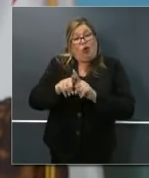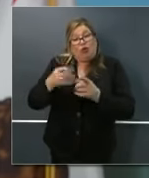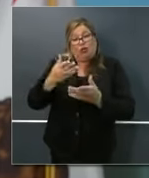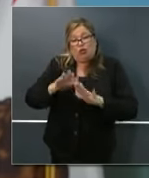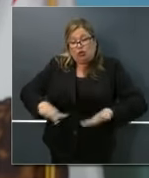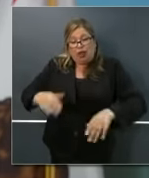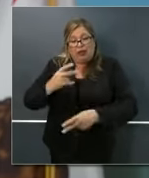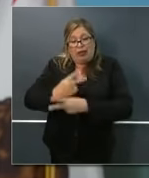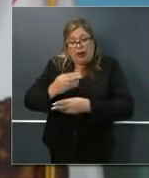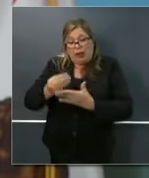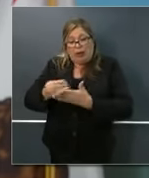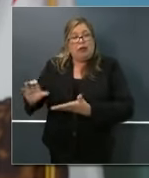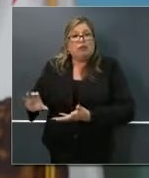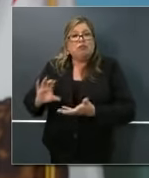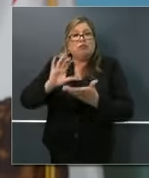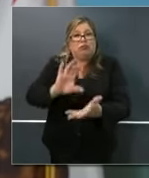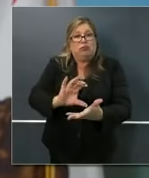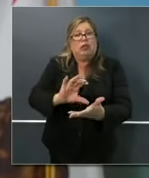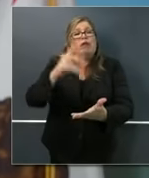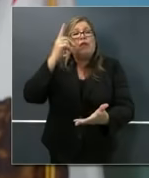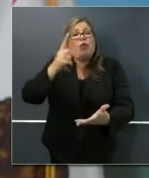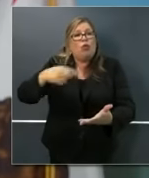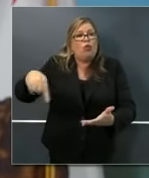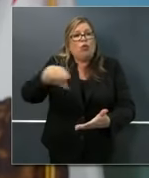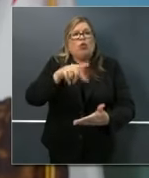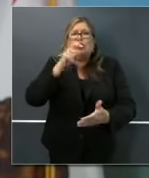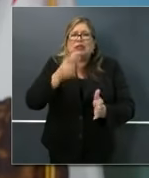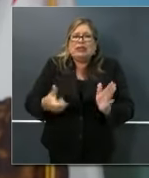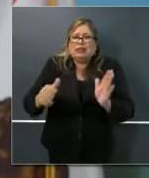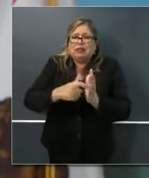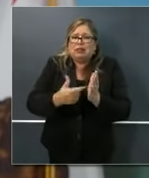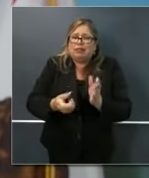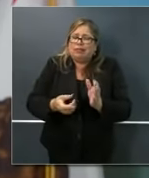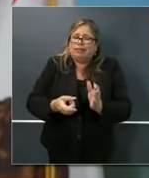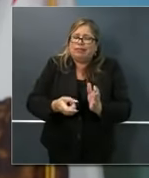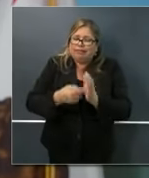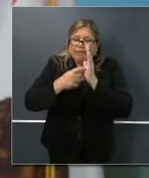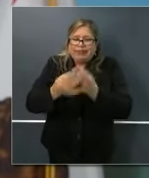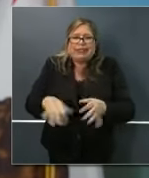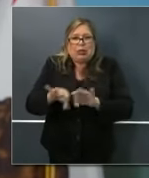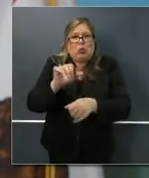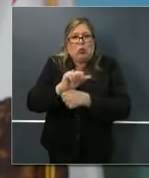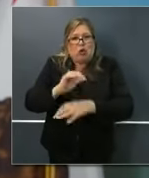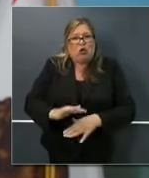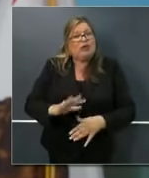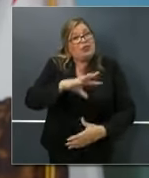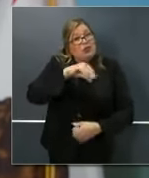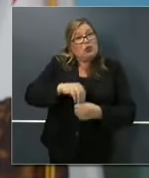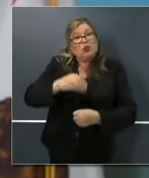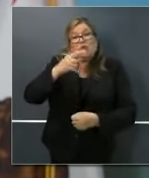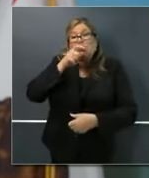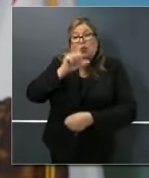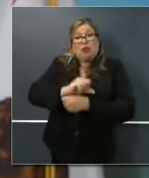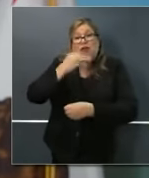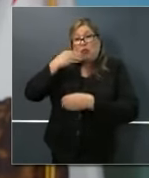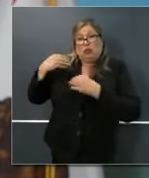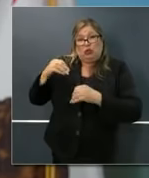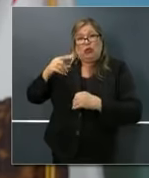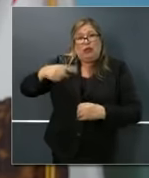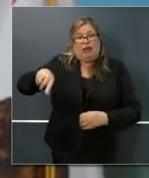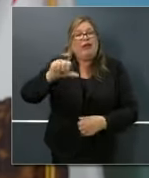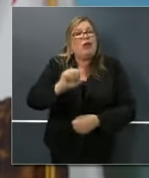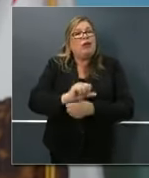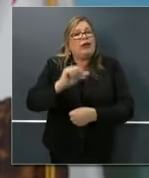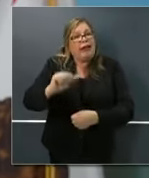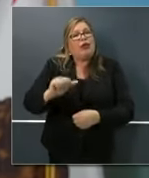funds and included grocery workers as a prioritization to access those child care facilities. I announced